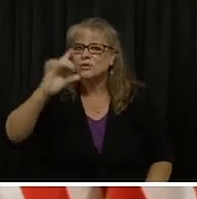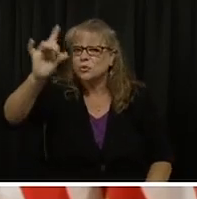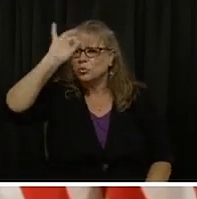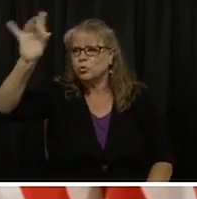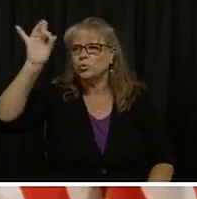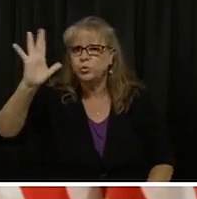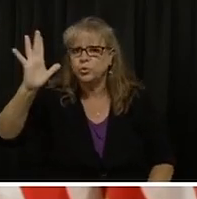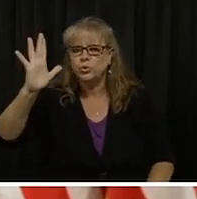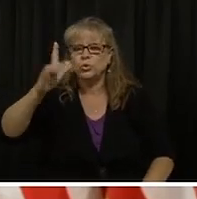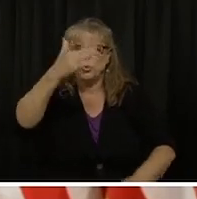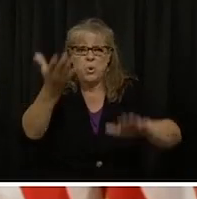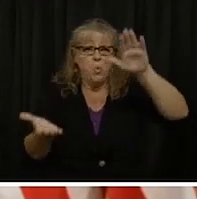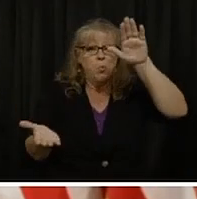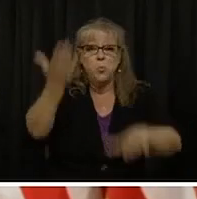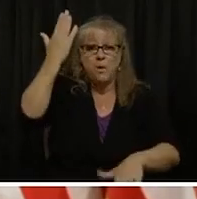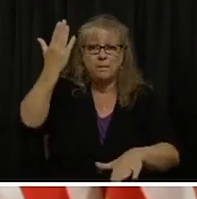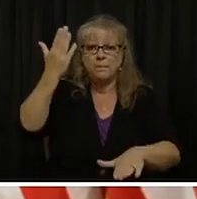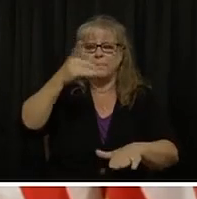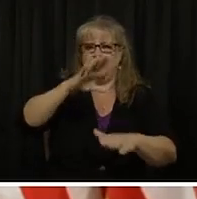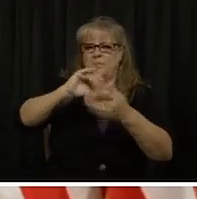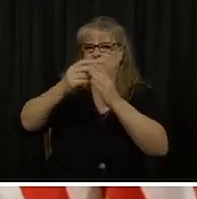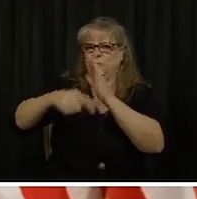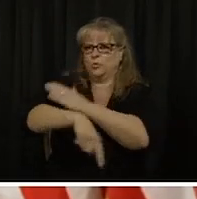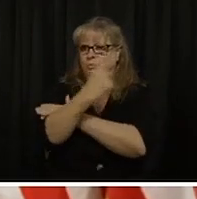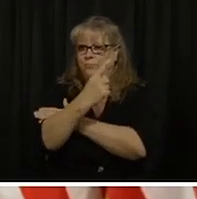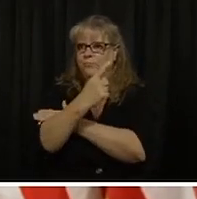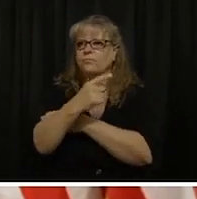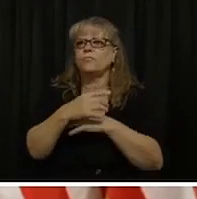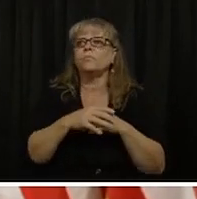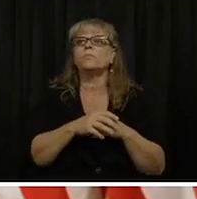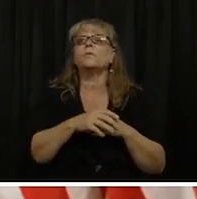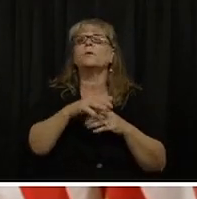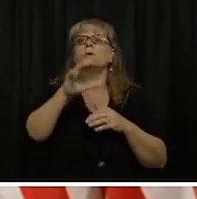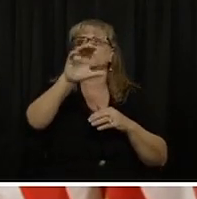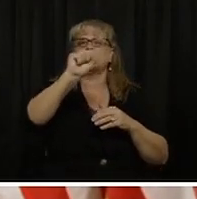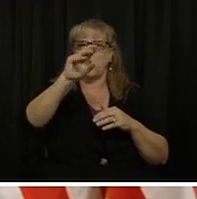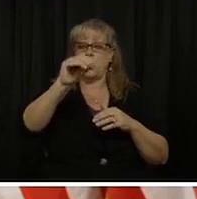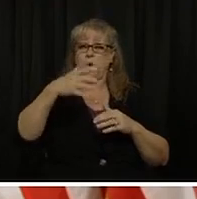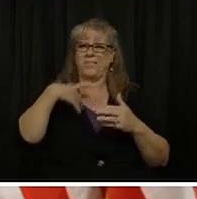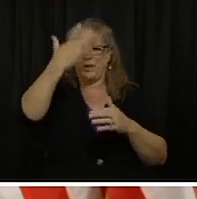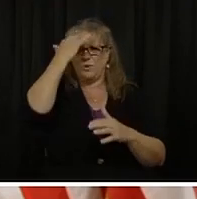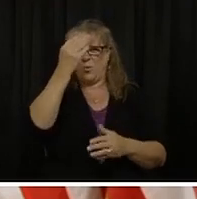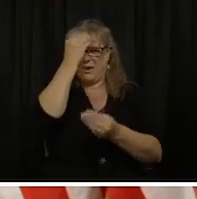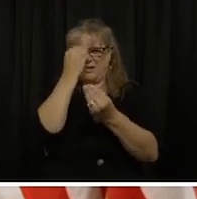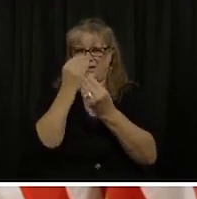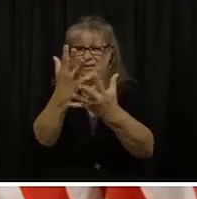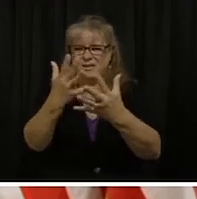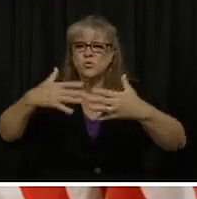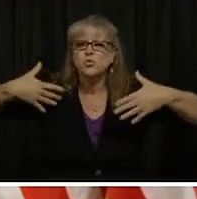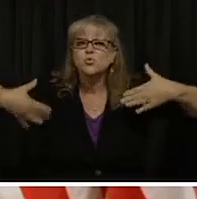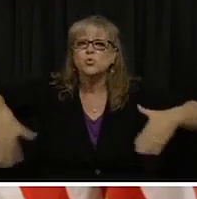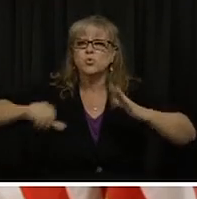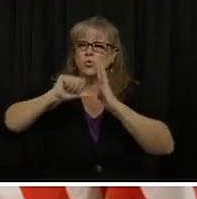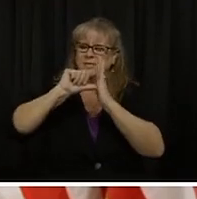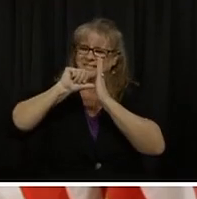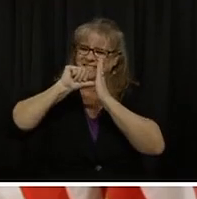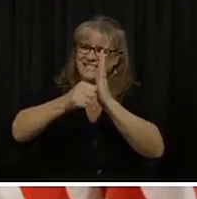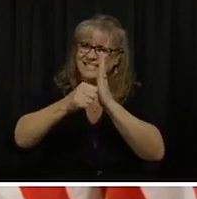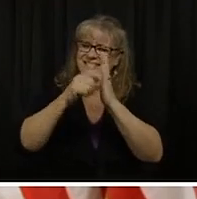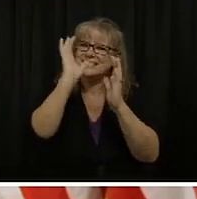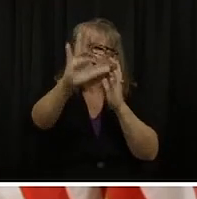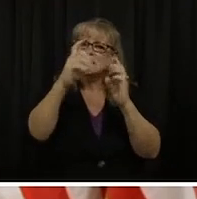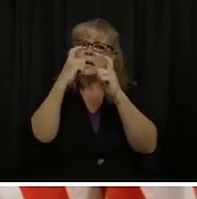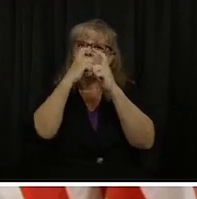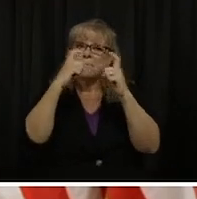and take some changes that we're talking about today, including more mask wearing and social distancing